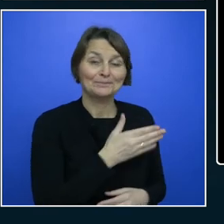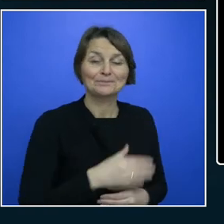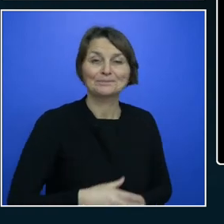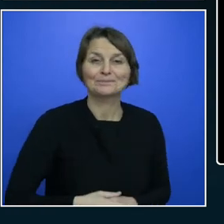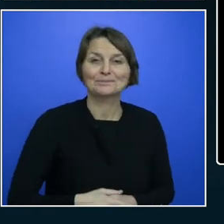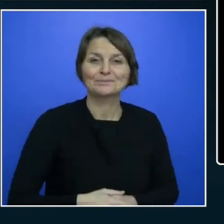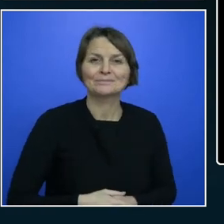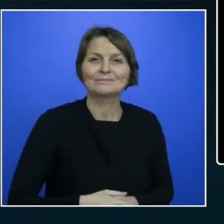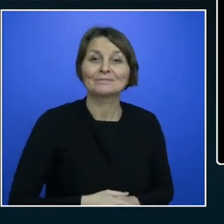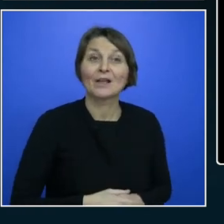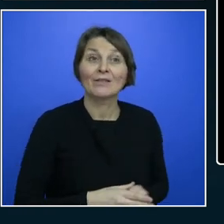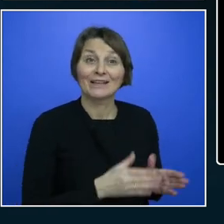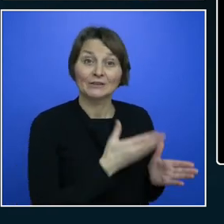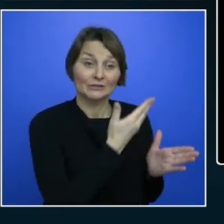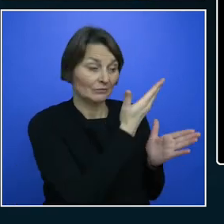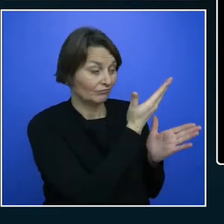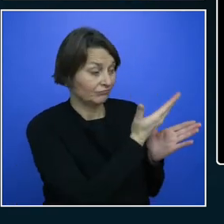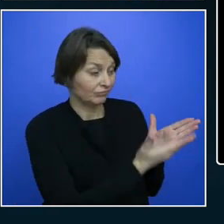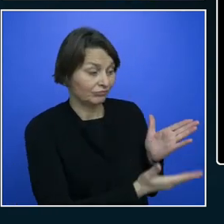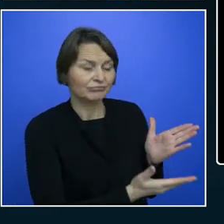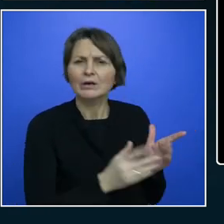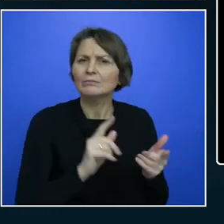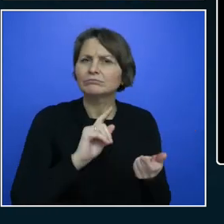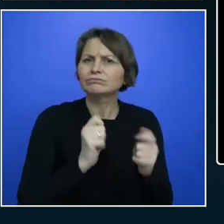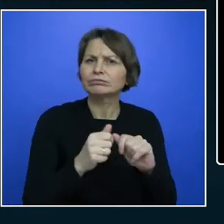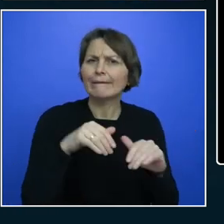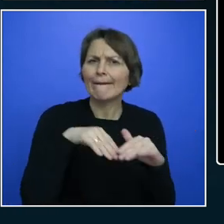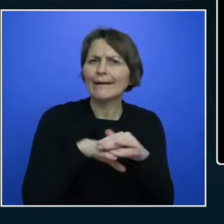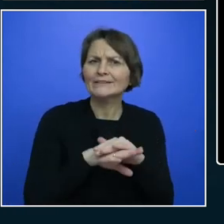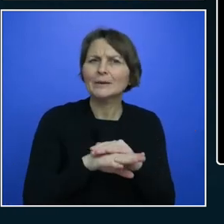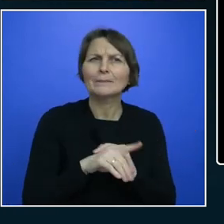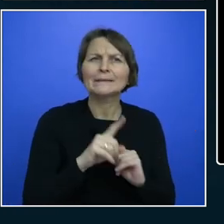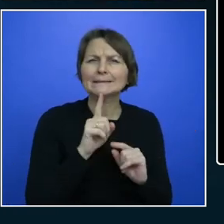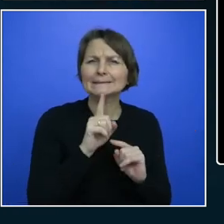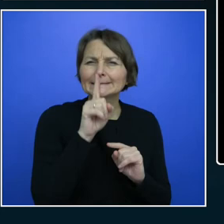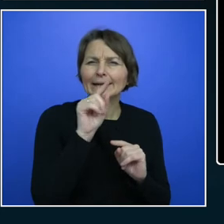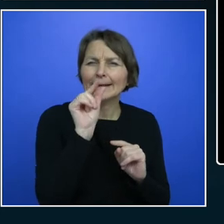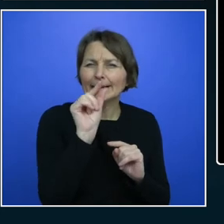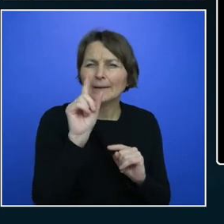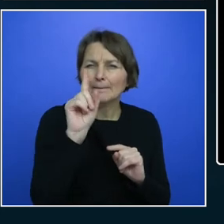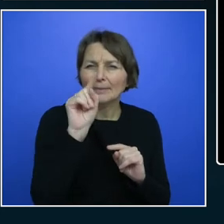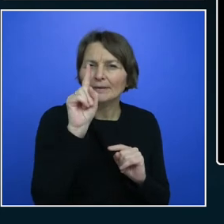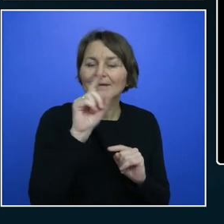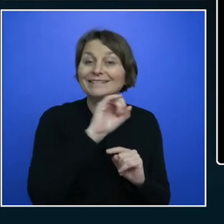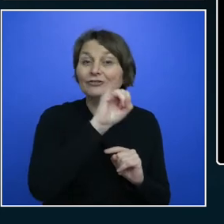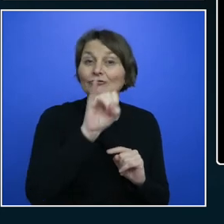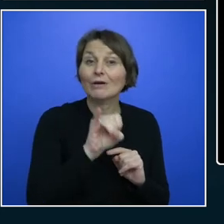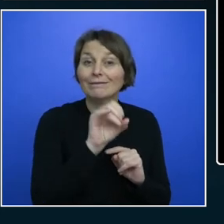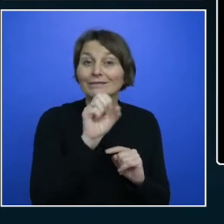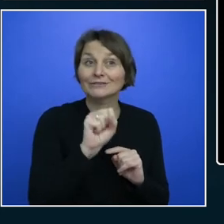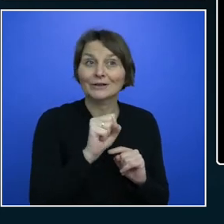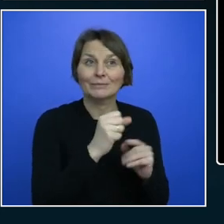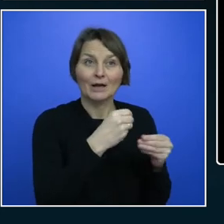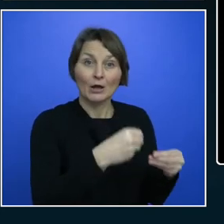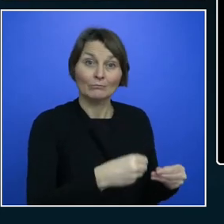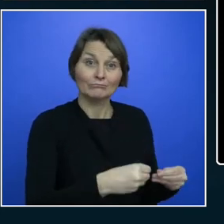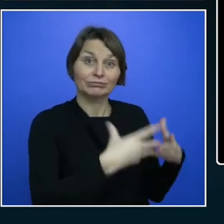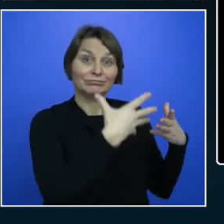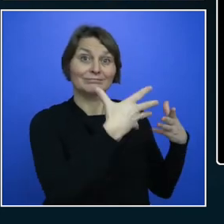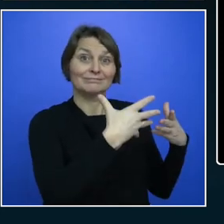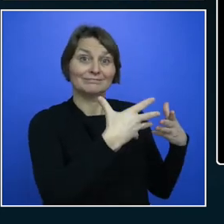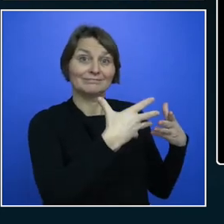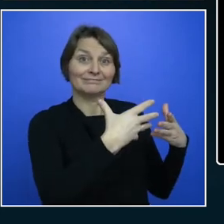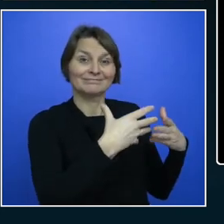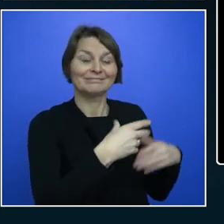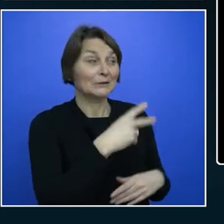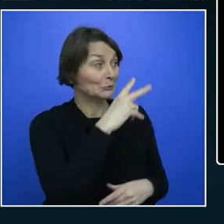page accessible by clicking that little button there, JavaScript. And it's coming up there. And now, I can read